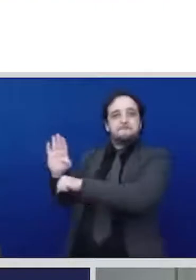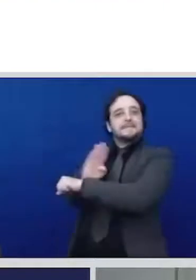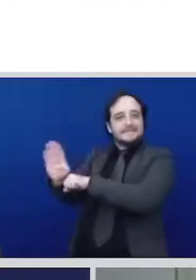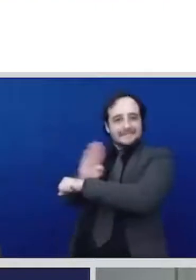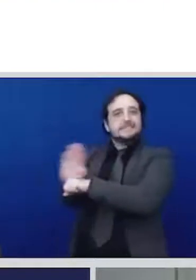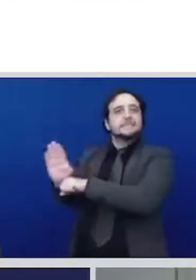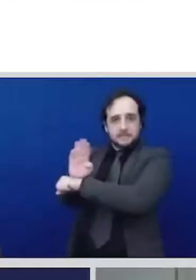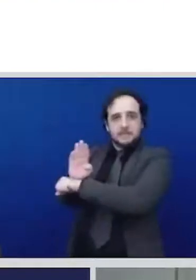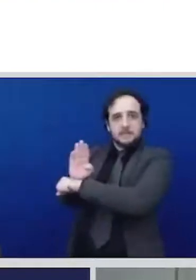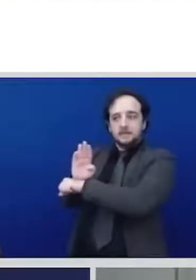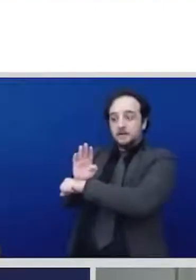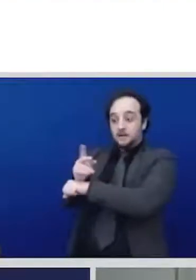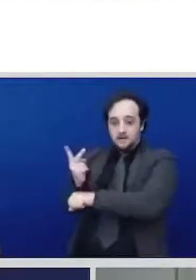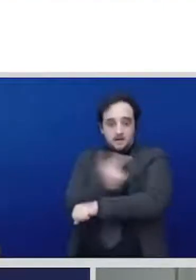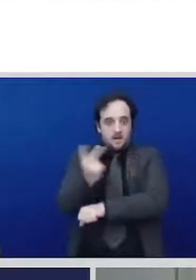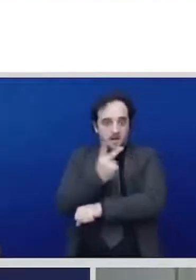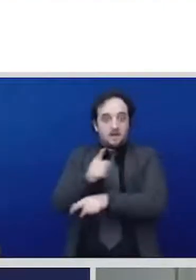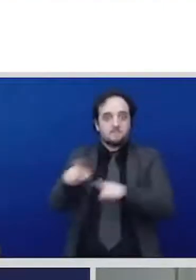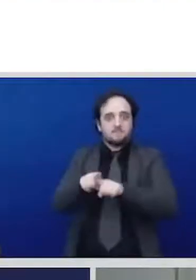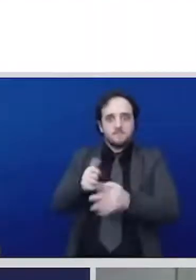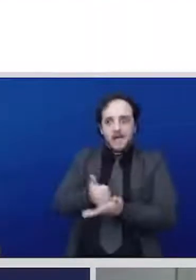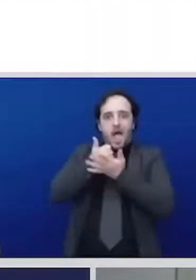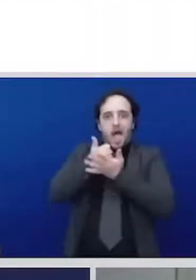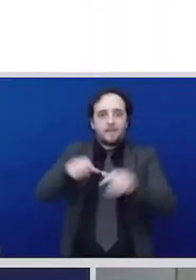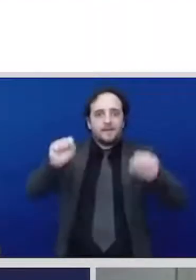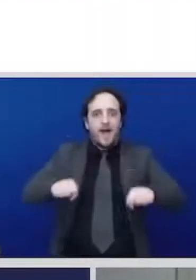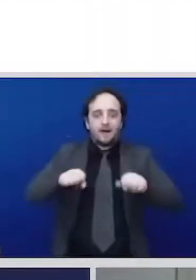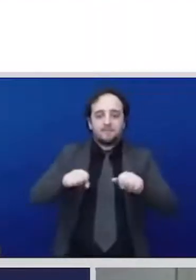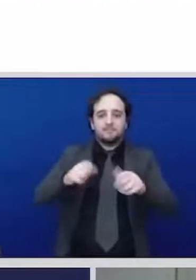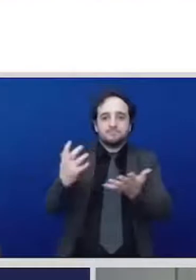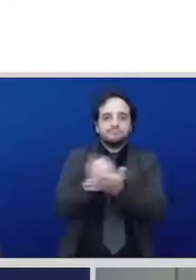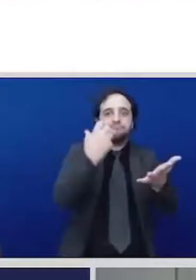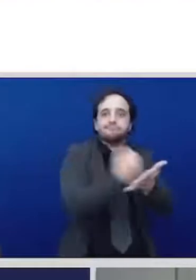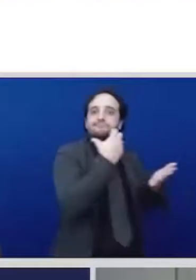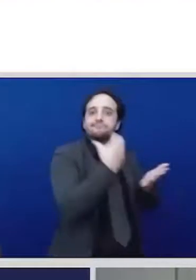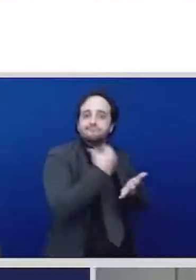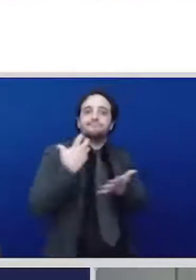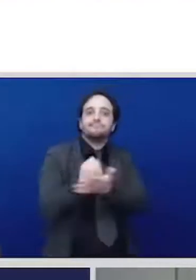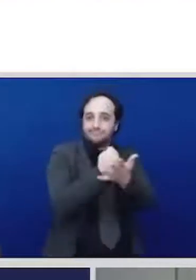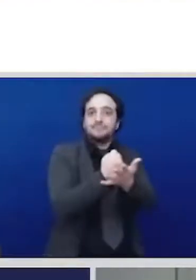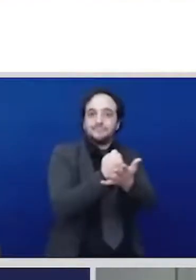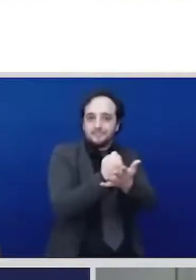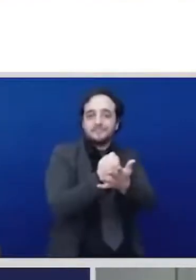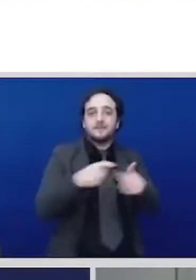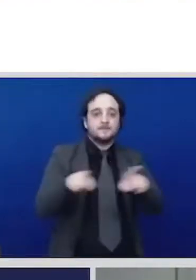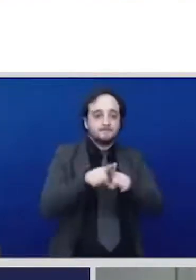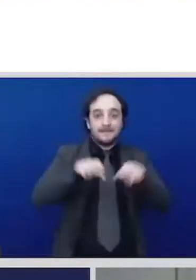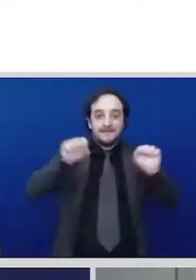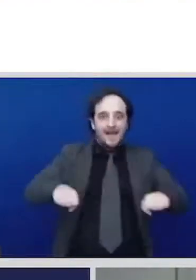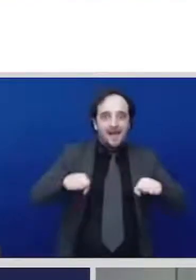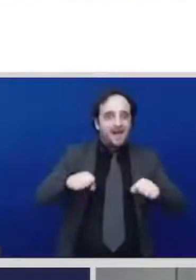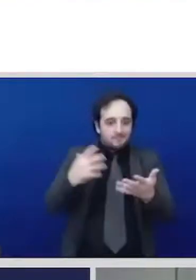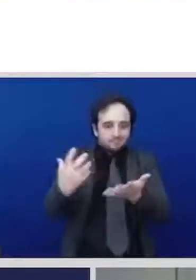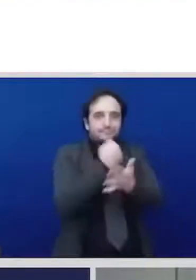that will be conducive for women workers in fact a number of our SOE state on enterprises